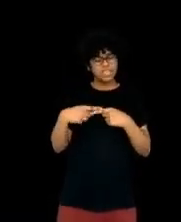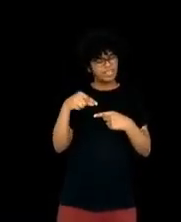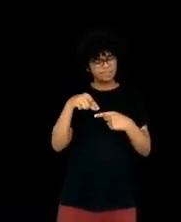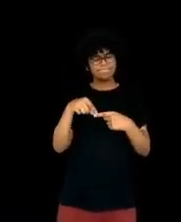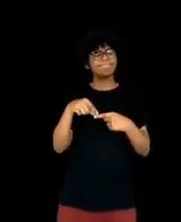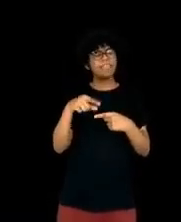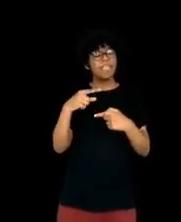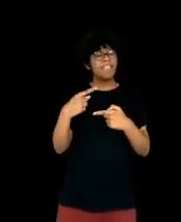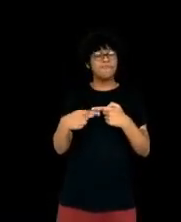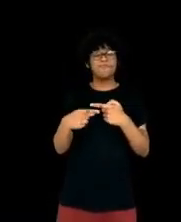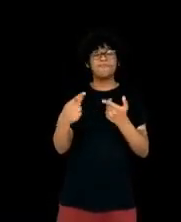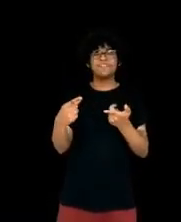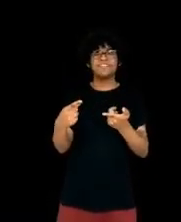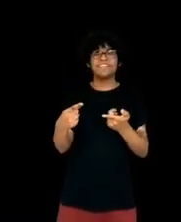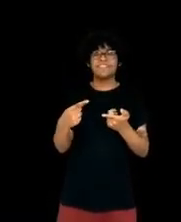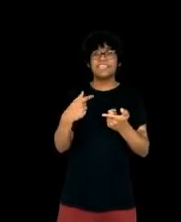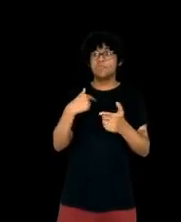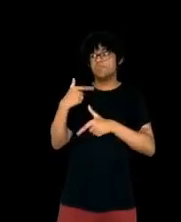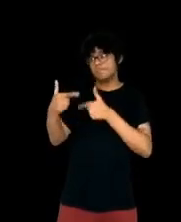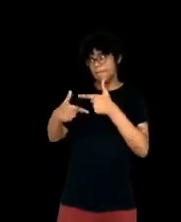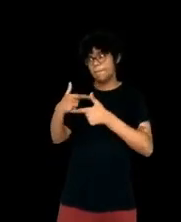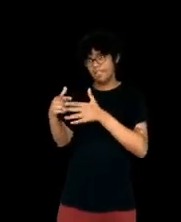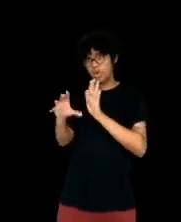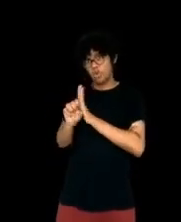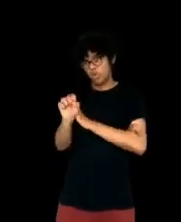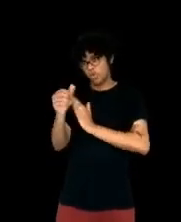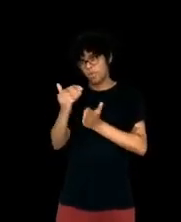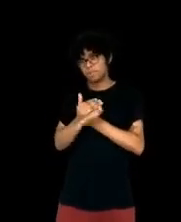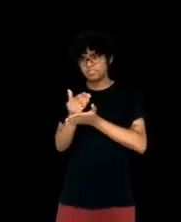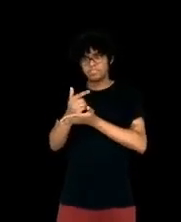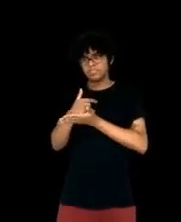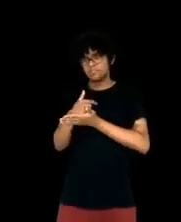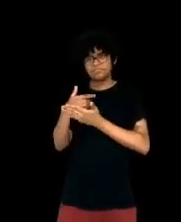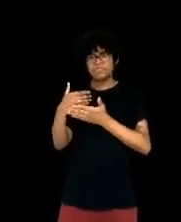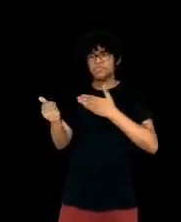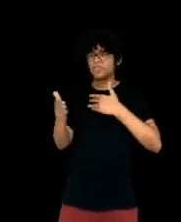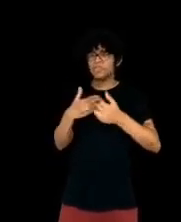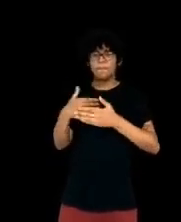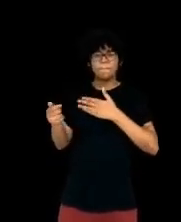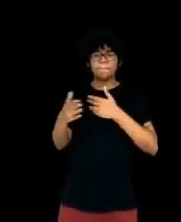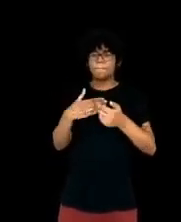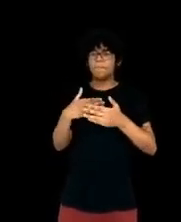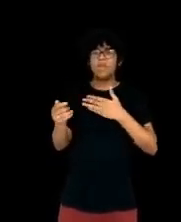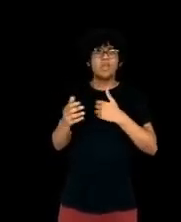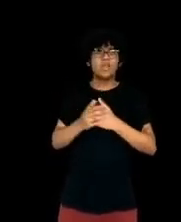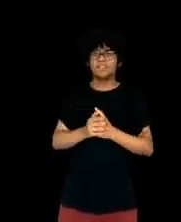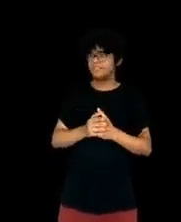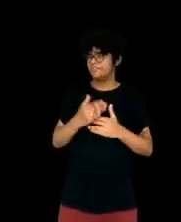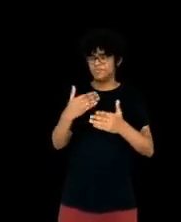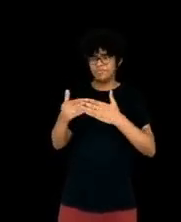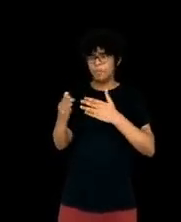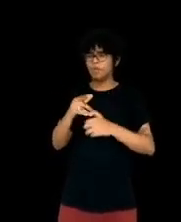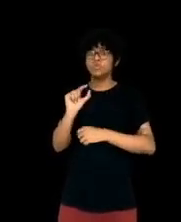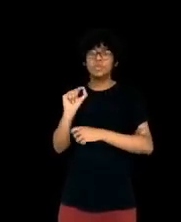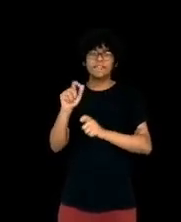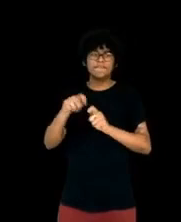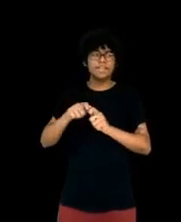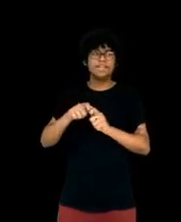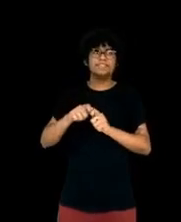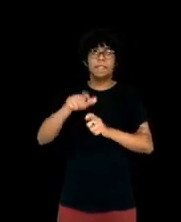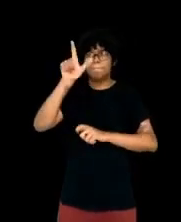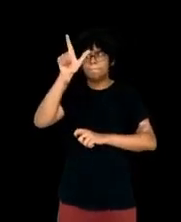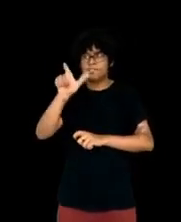no matter what you do at Google, someone is going to attribute to it a brilliant, nefarious plan to take over the world.